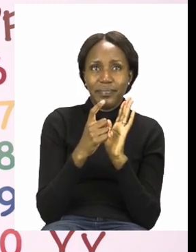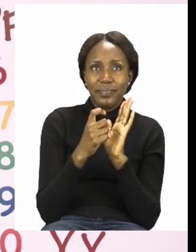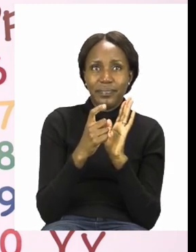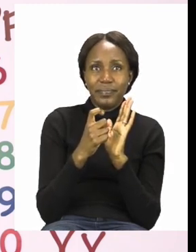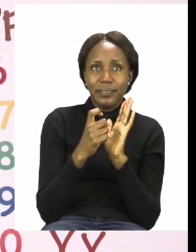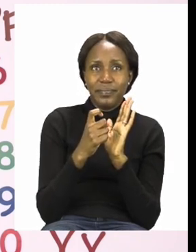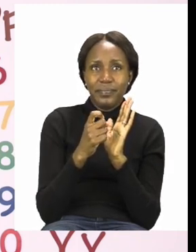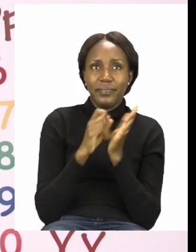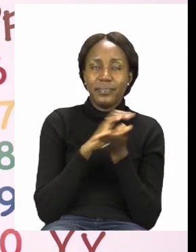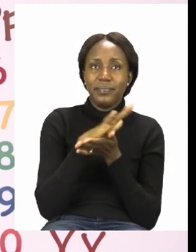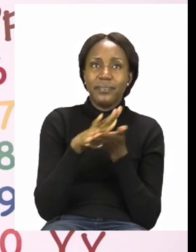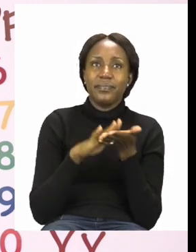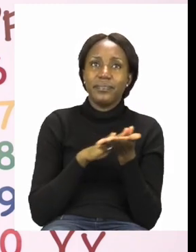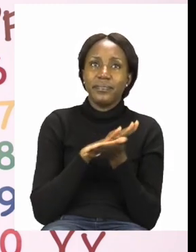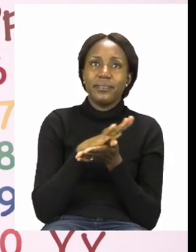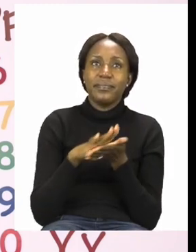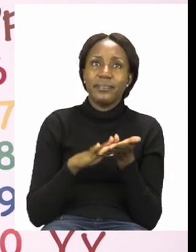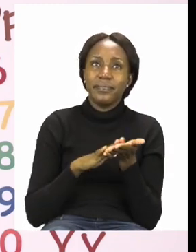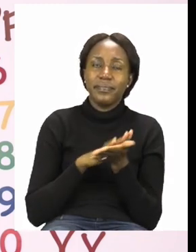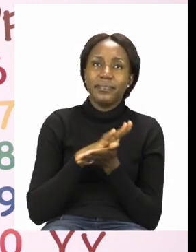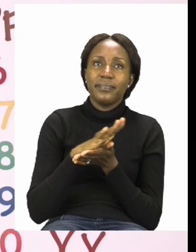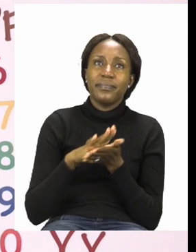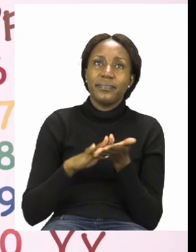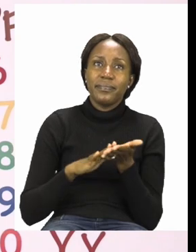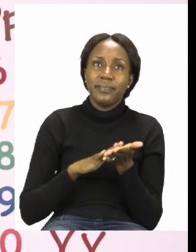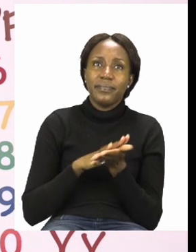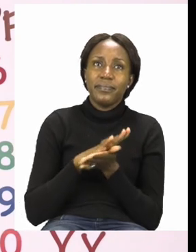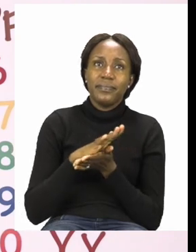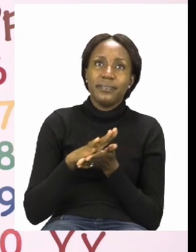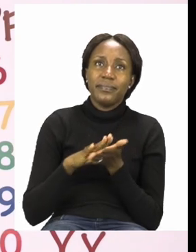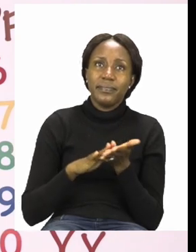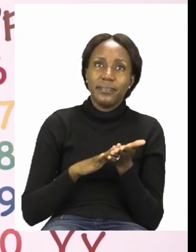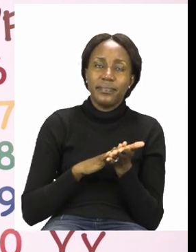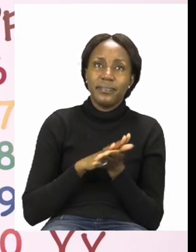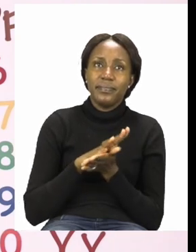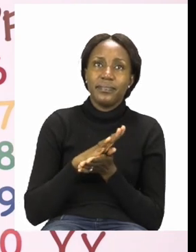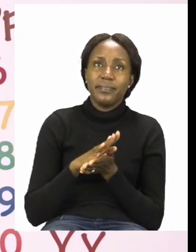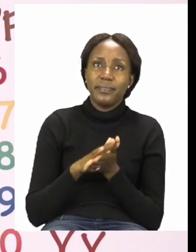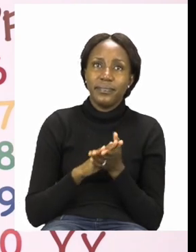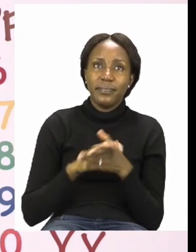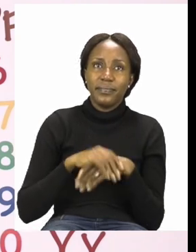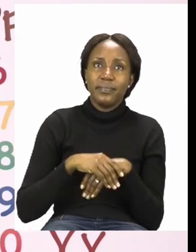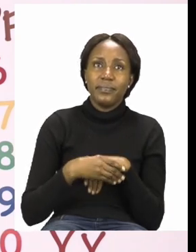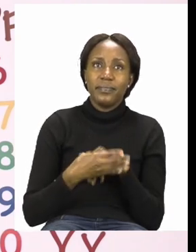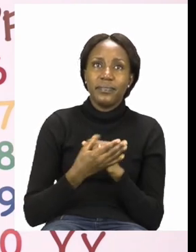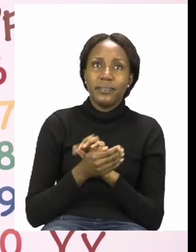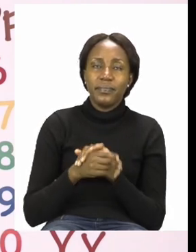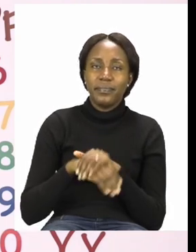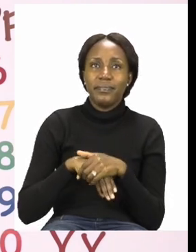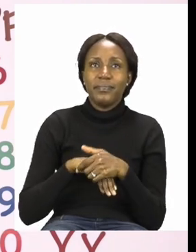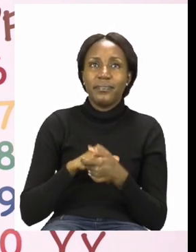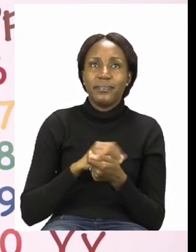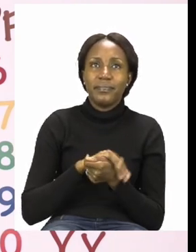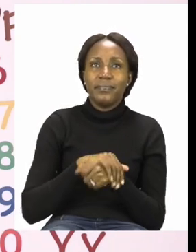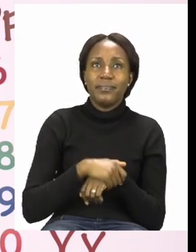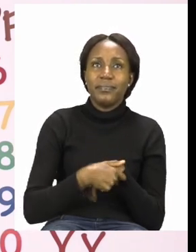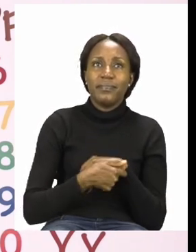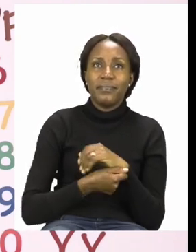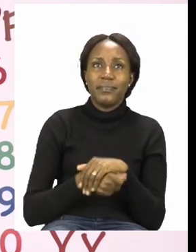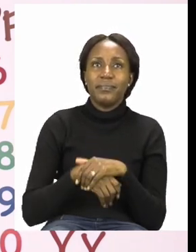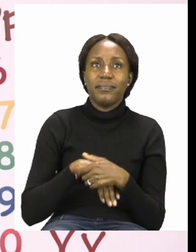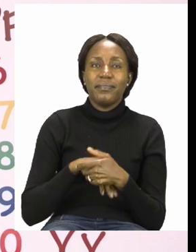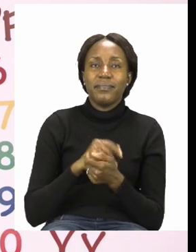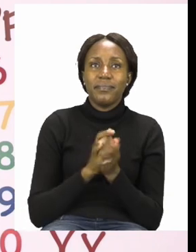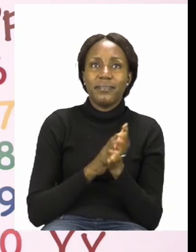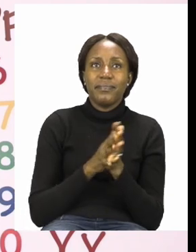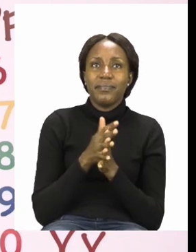And we are rubbing inside our hands. Very good. Around our hands. Good